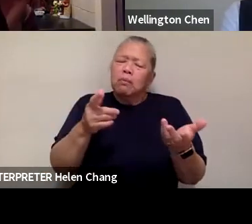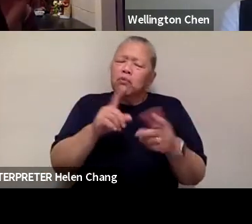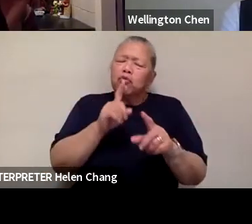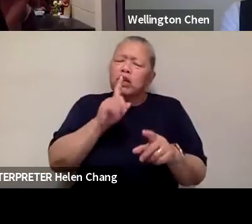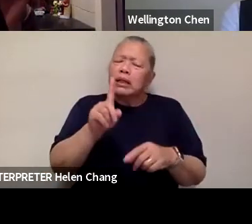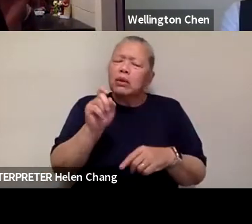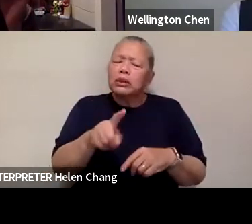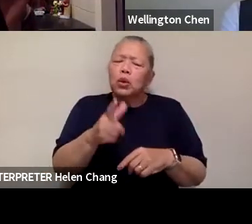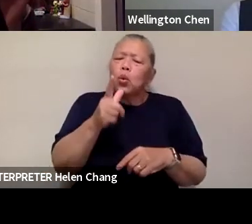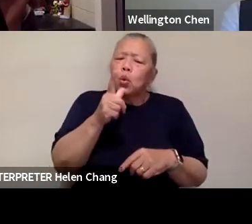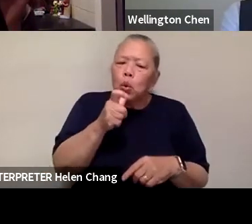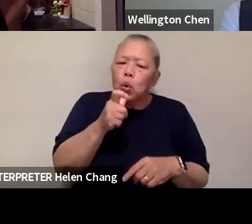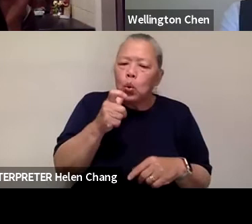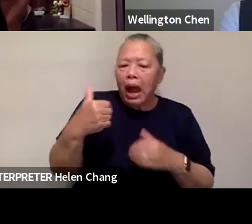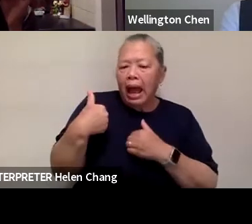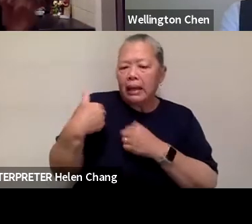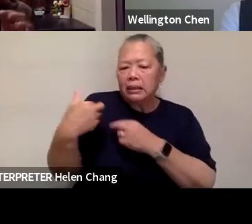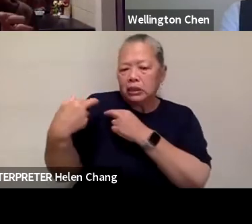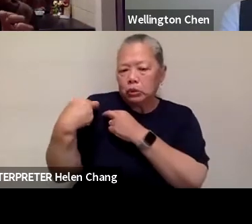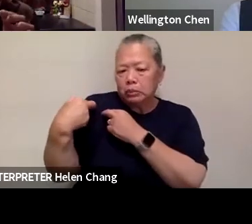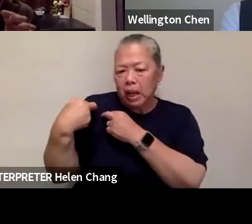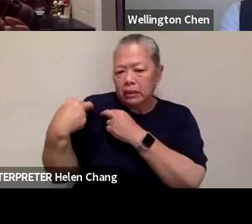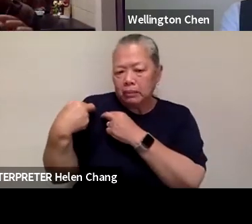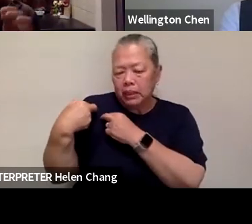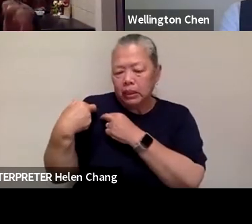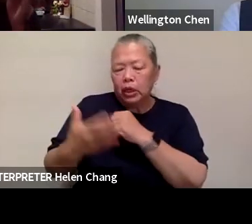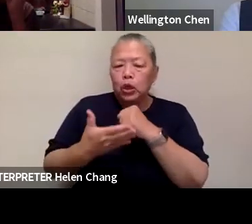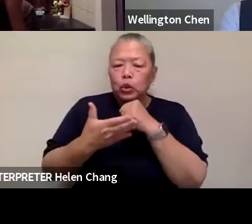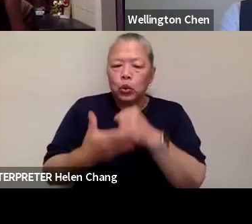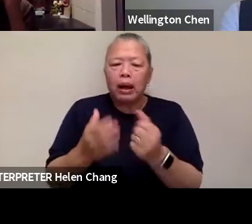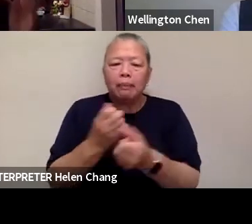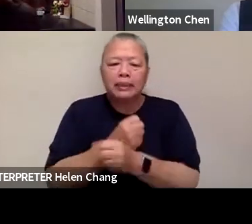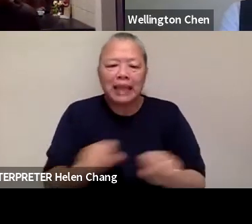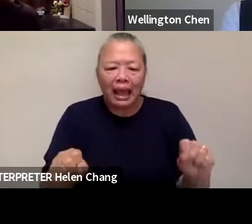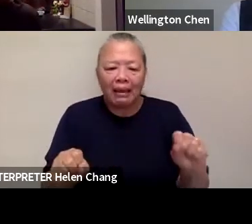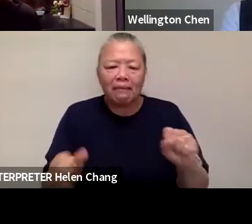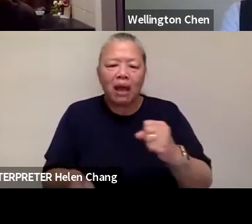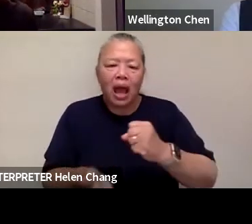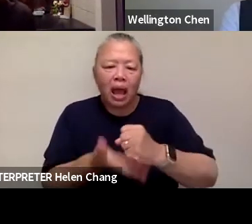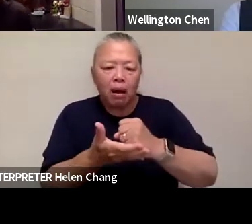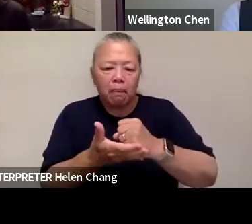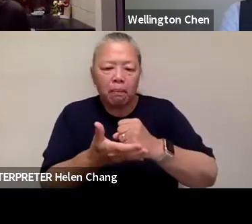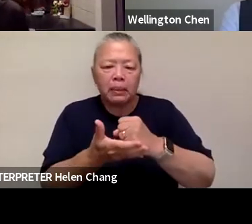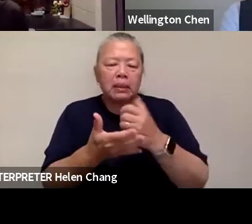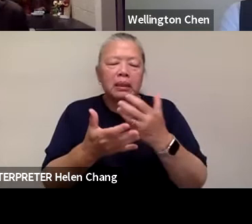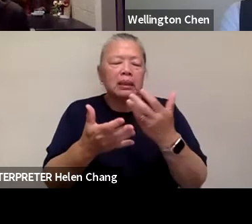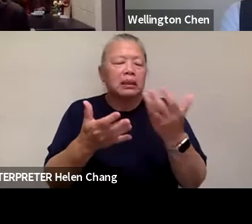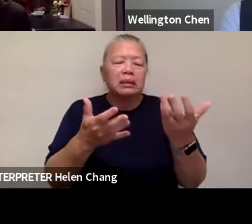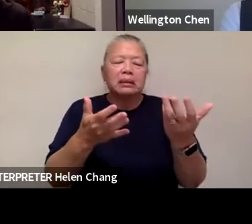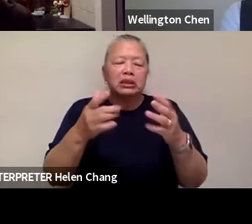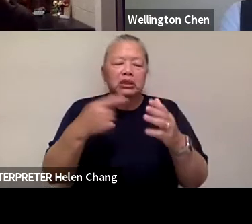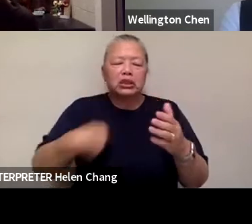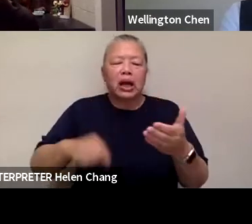responsibility is it to help, to save, to preserve, to aid specifically Chinatown restaurants, because we know that